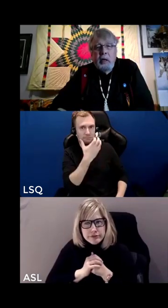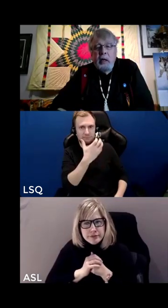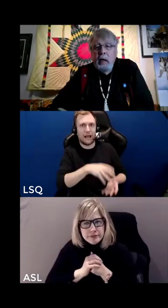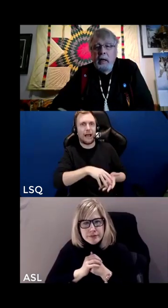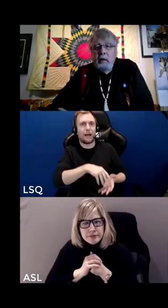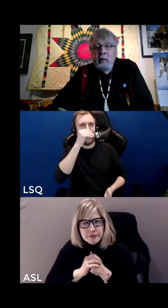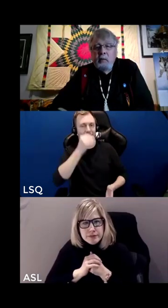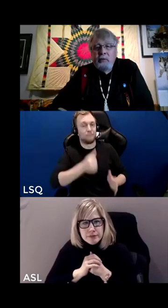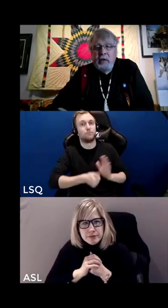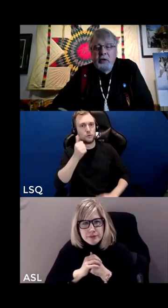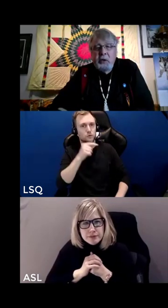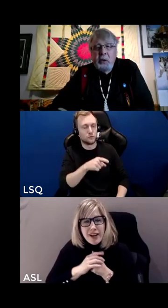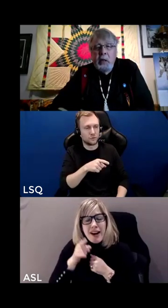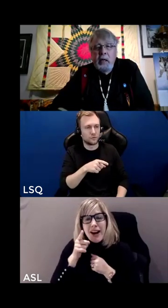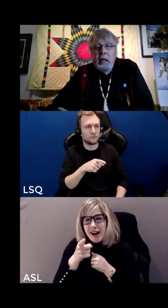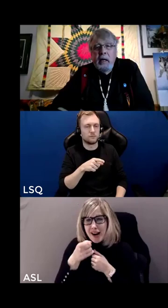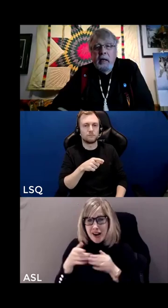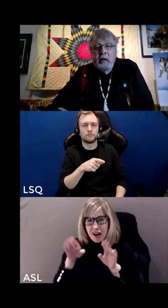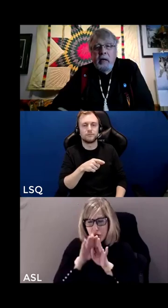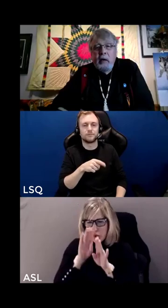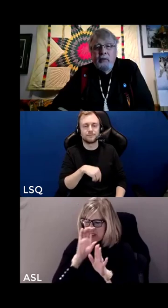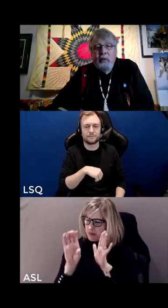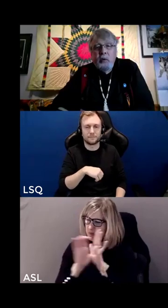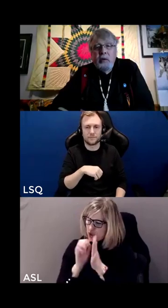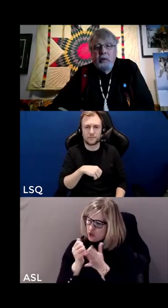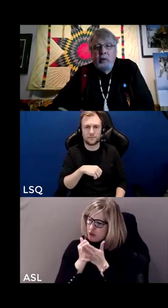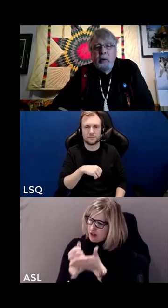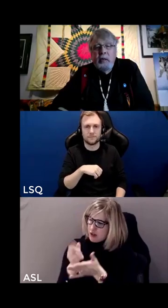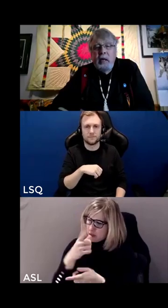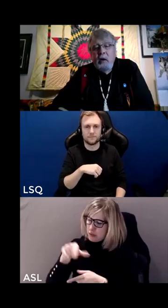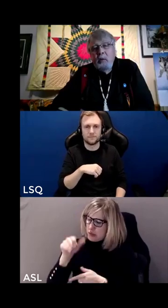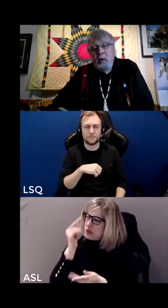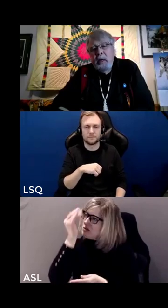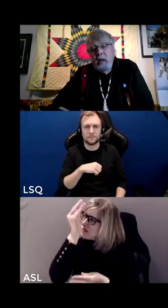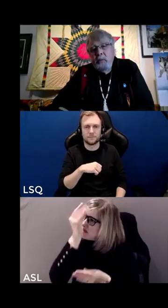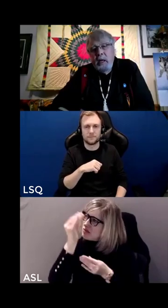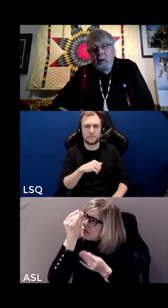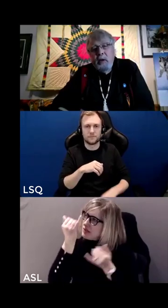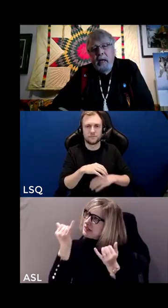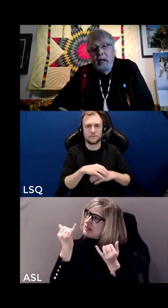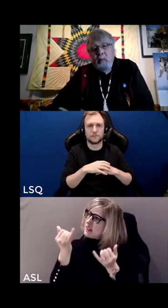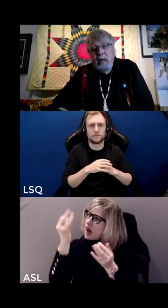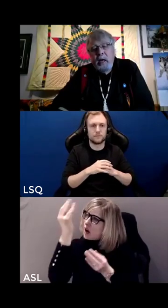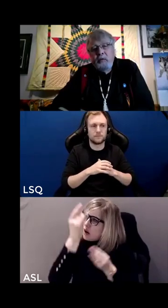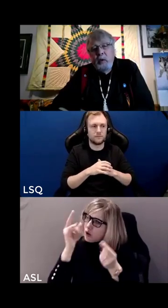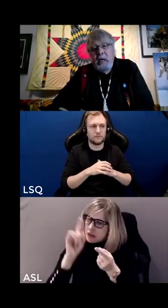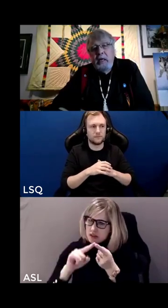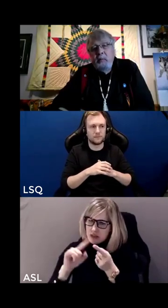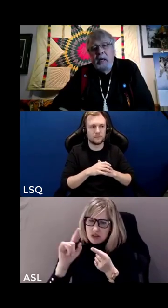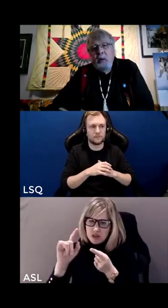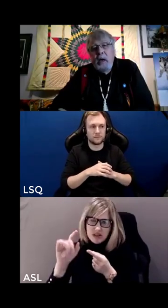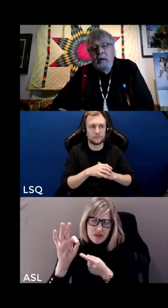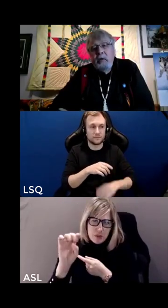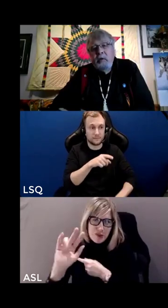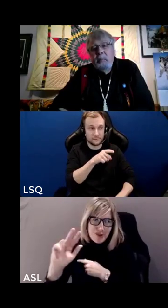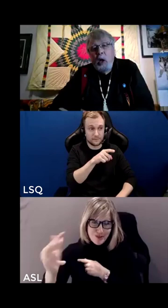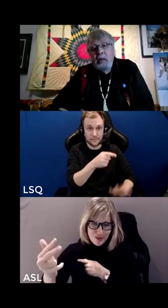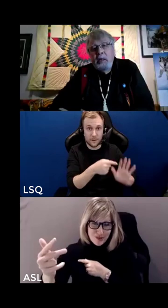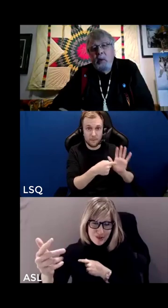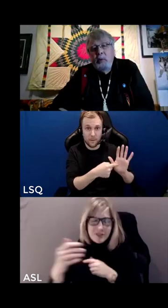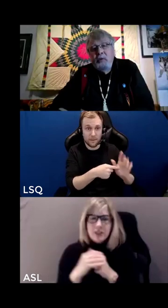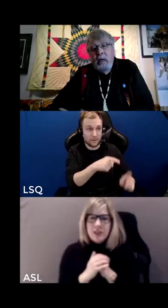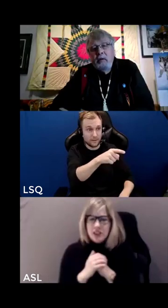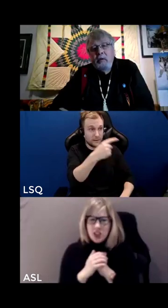closing uh reflection uh to carry forward with you between now and when we come together again because for me in many ways it